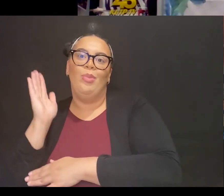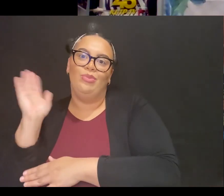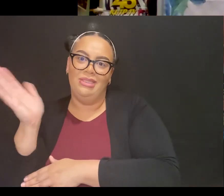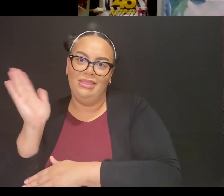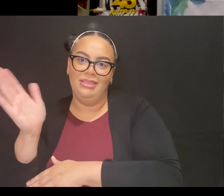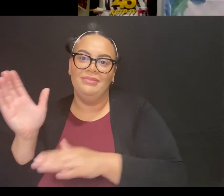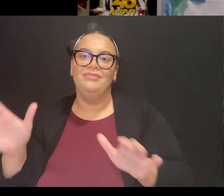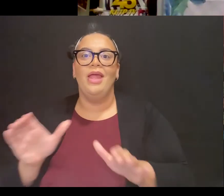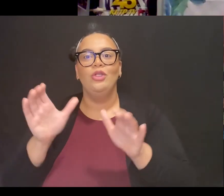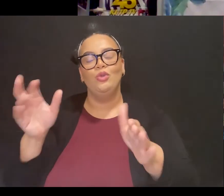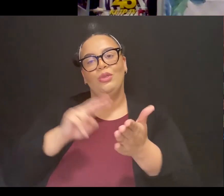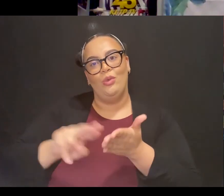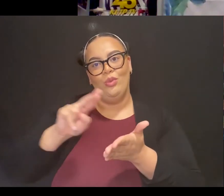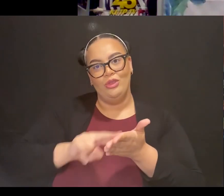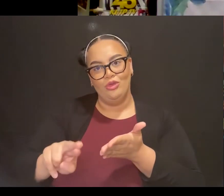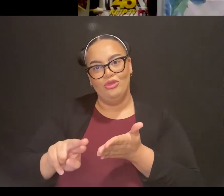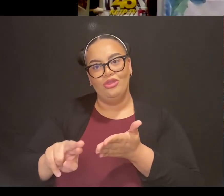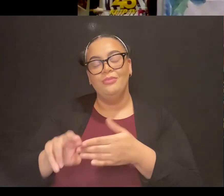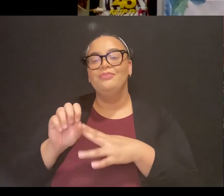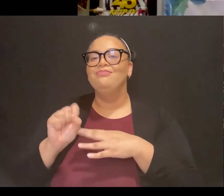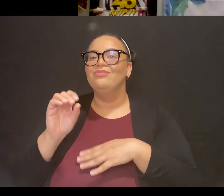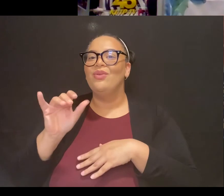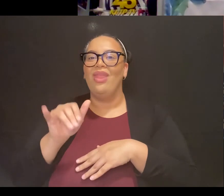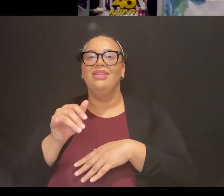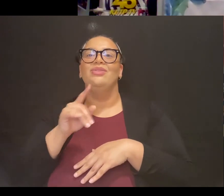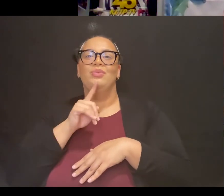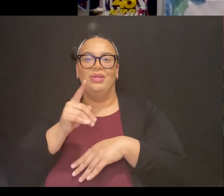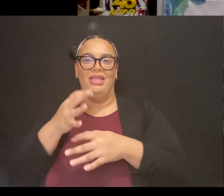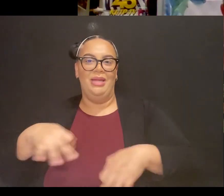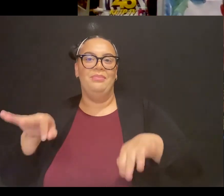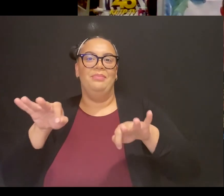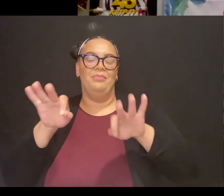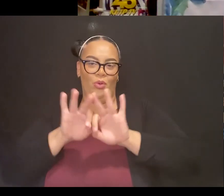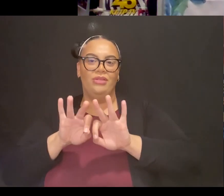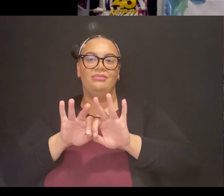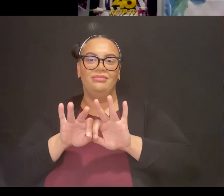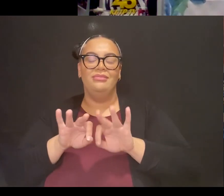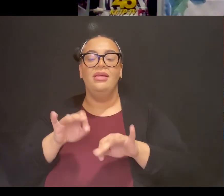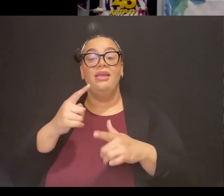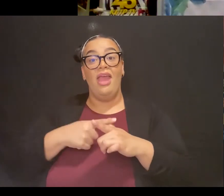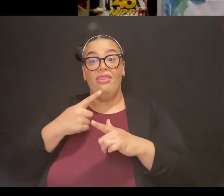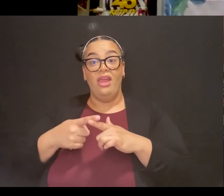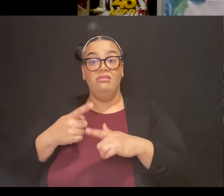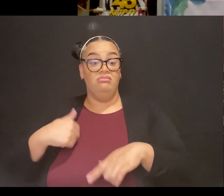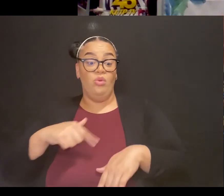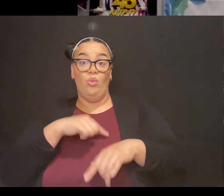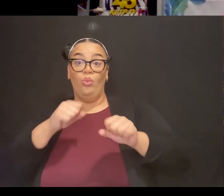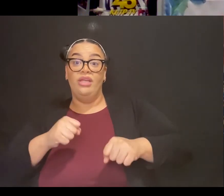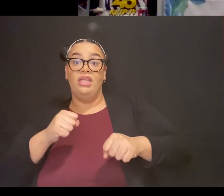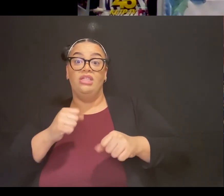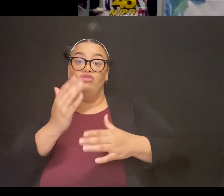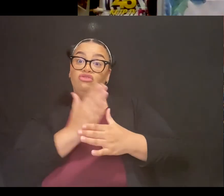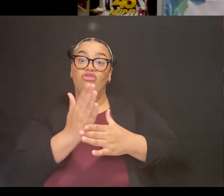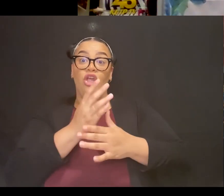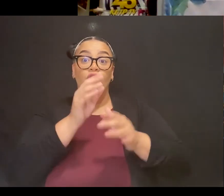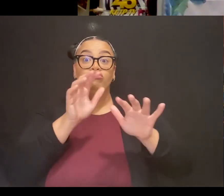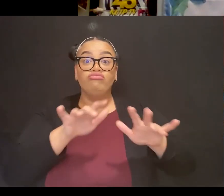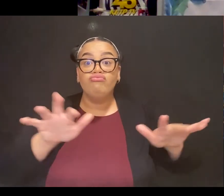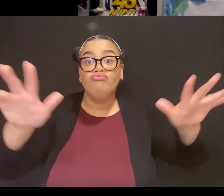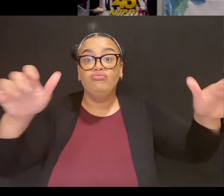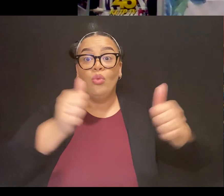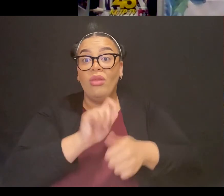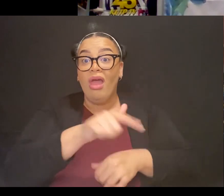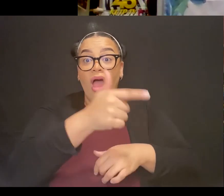important. And then the rest of us can share with others and share this link, whatever it should be. So I appreciate the